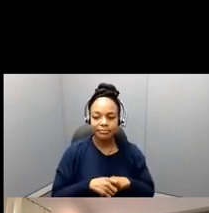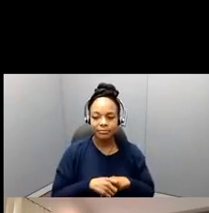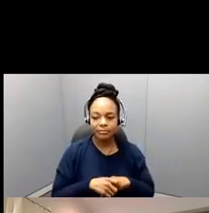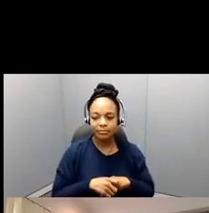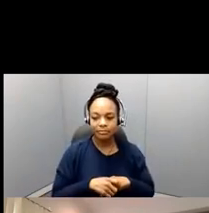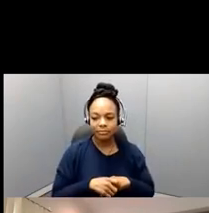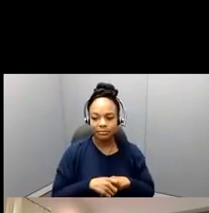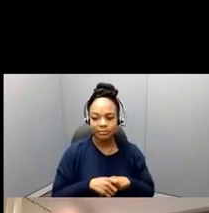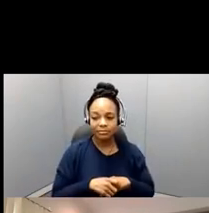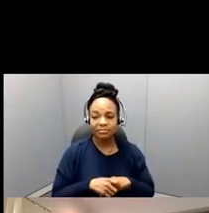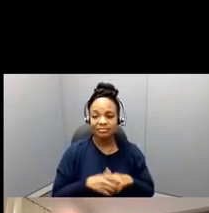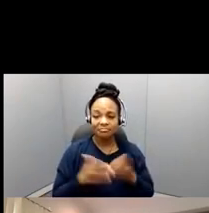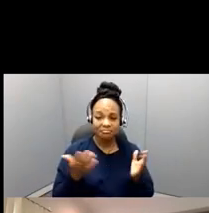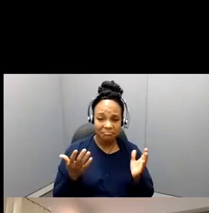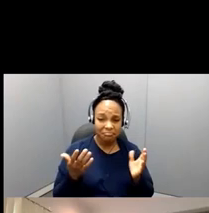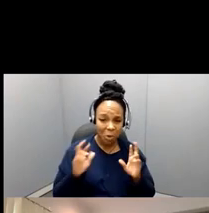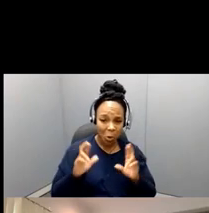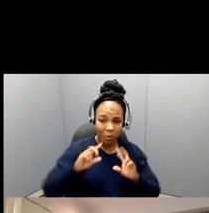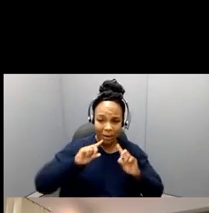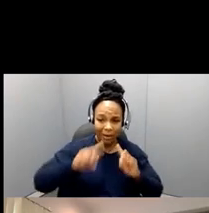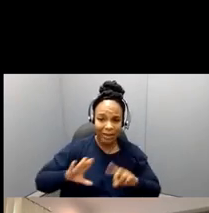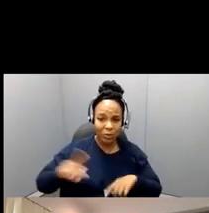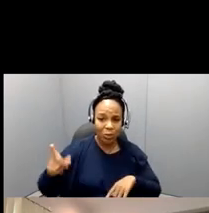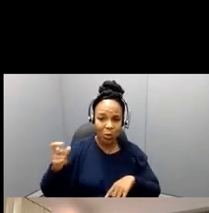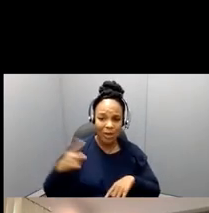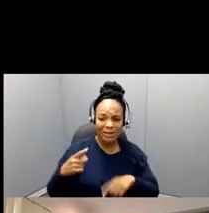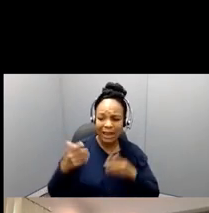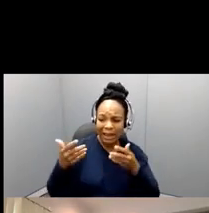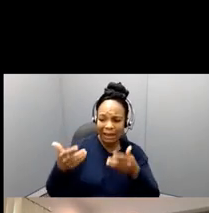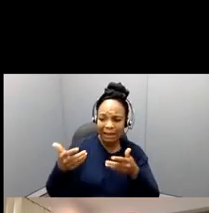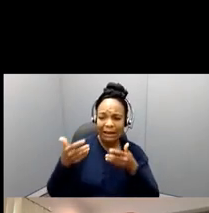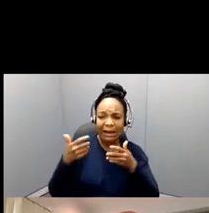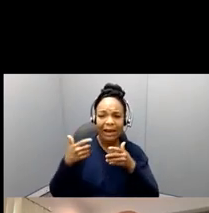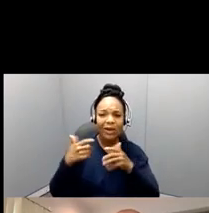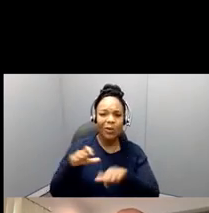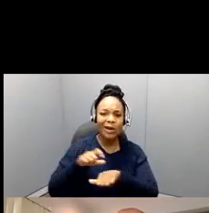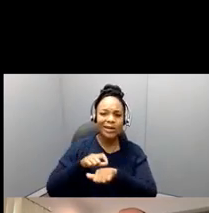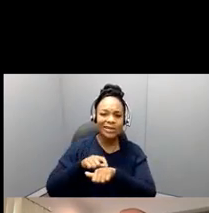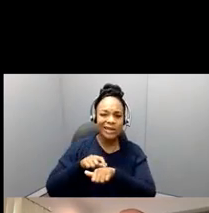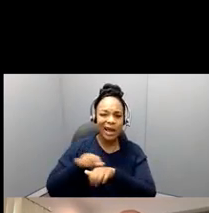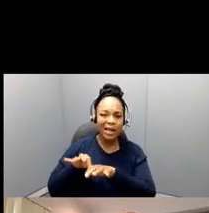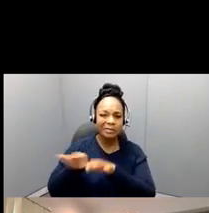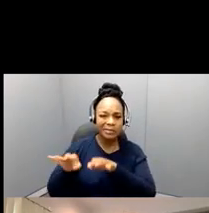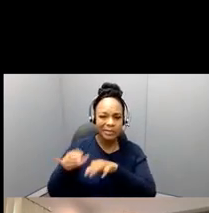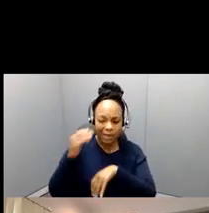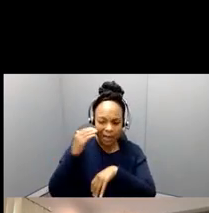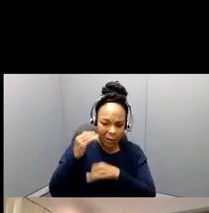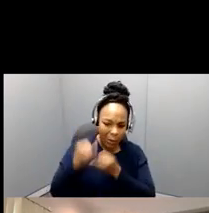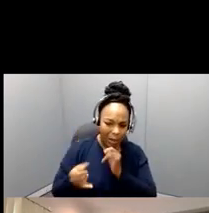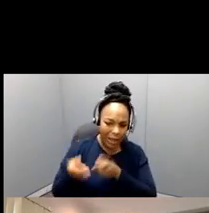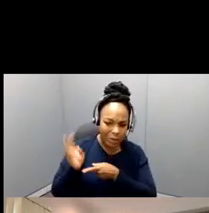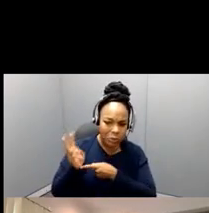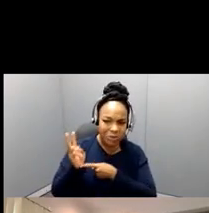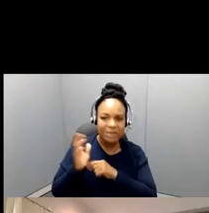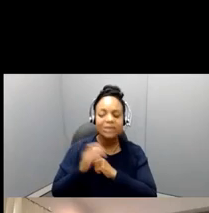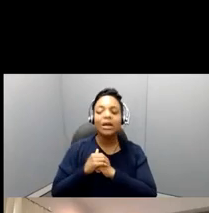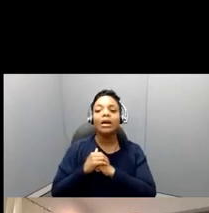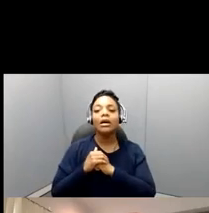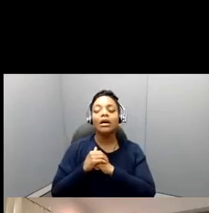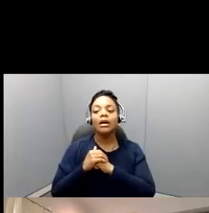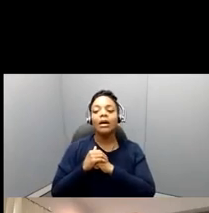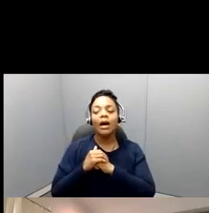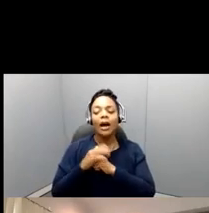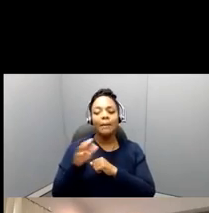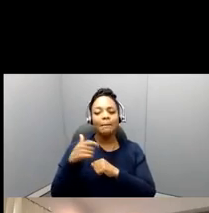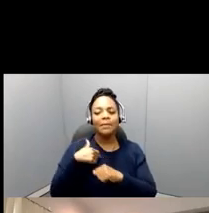hope that answers that question, and I don't want to go over too much here, so in our last couple of minutes, I know, one of the things I'll just reiterate,